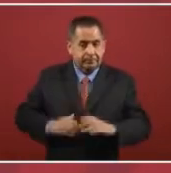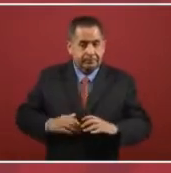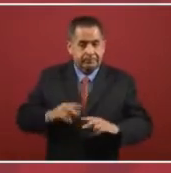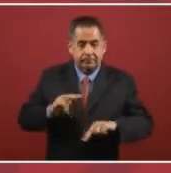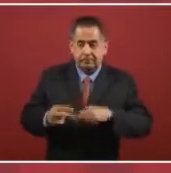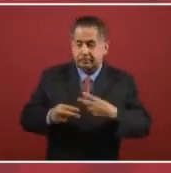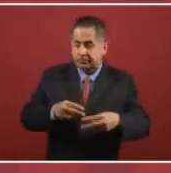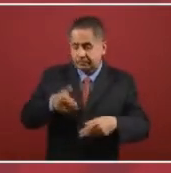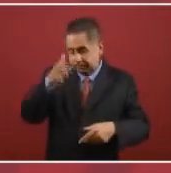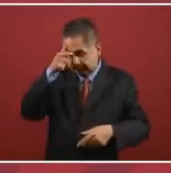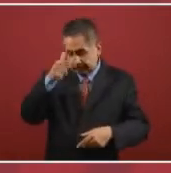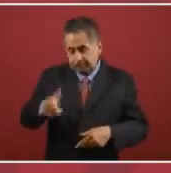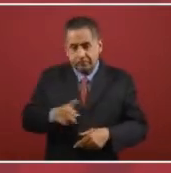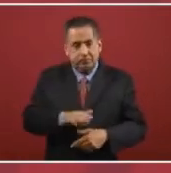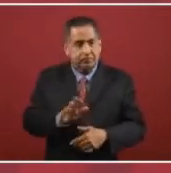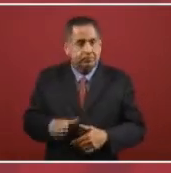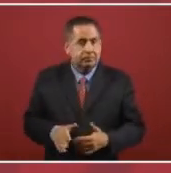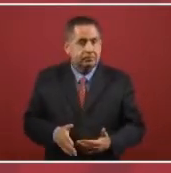bodies.